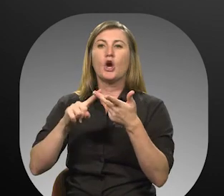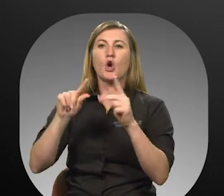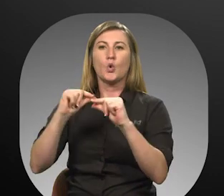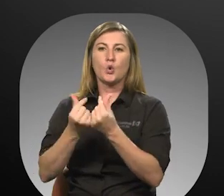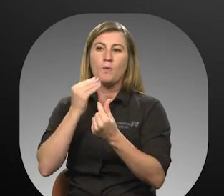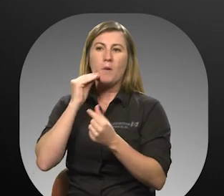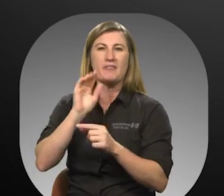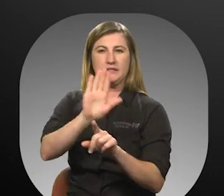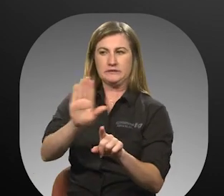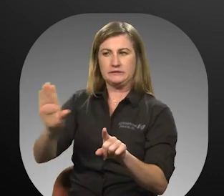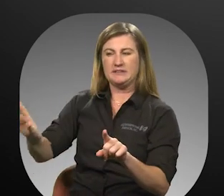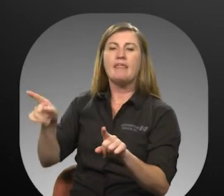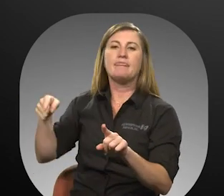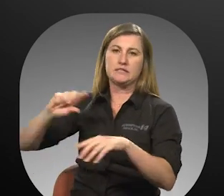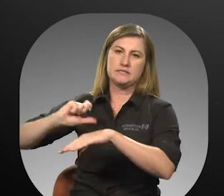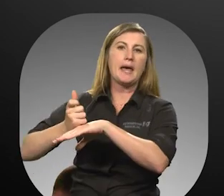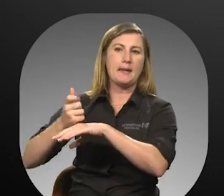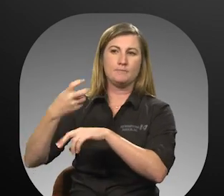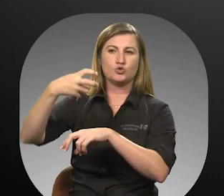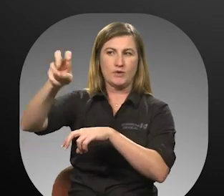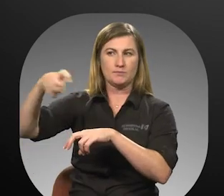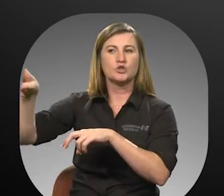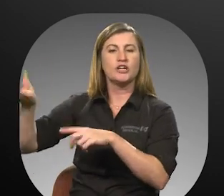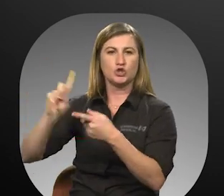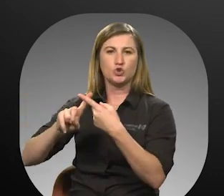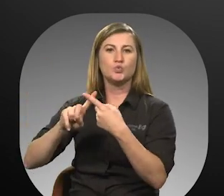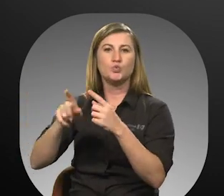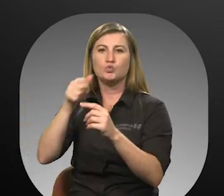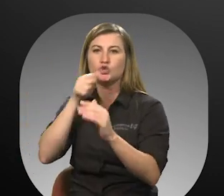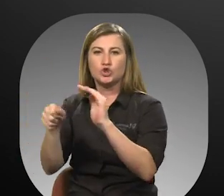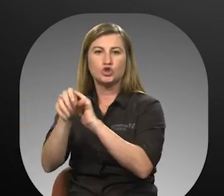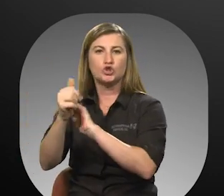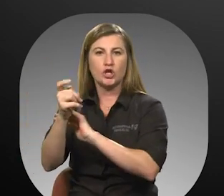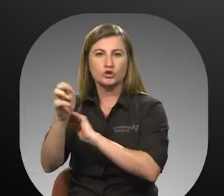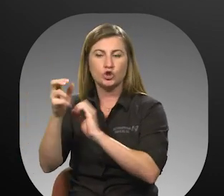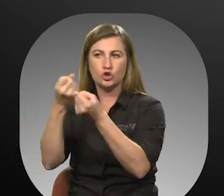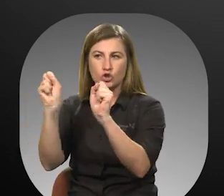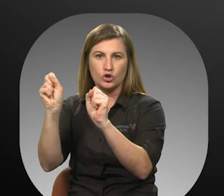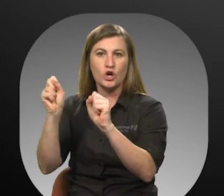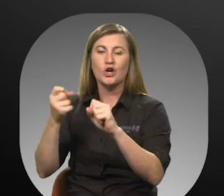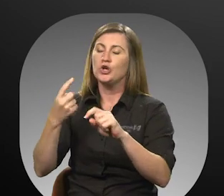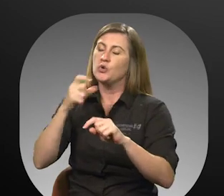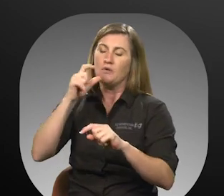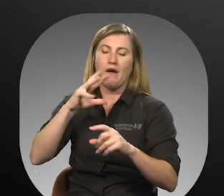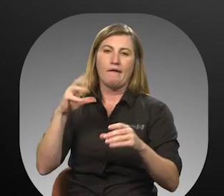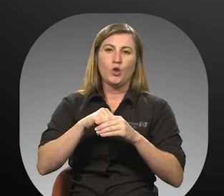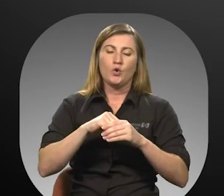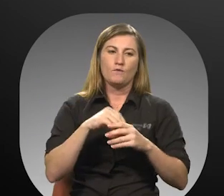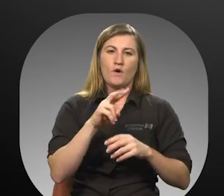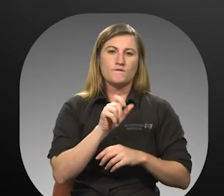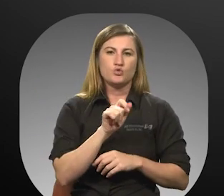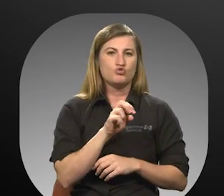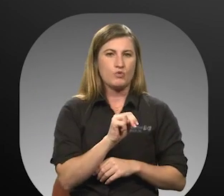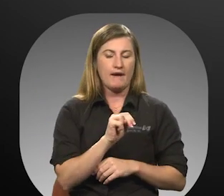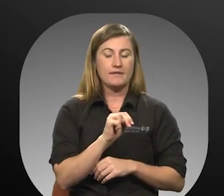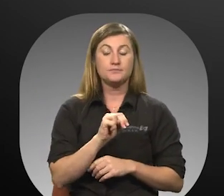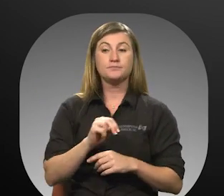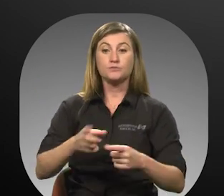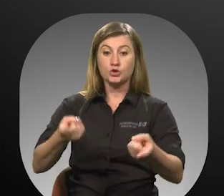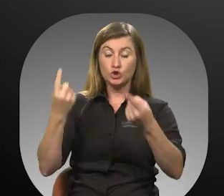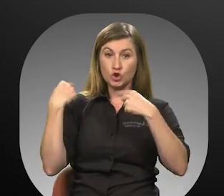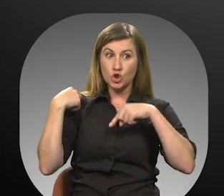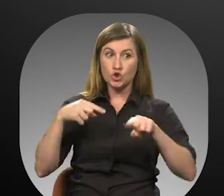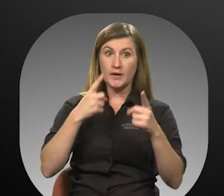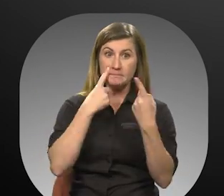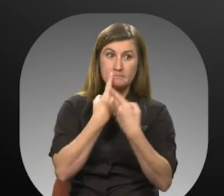is responsible for arranging private transportation in emergencies. 21. You will not qualify for transportation with Votran. 21. declared